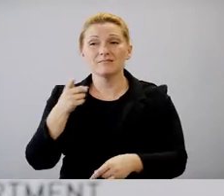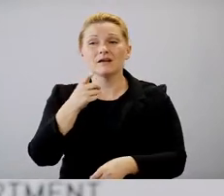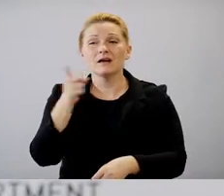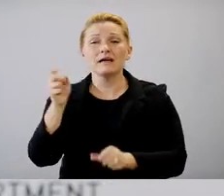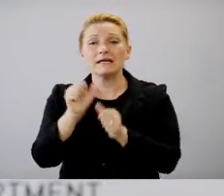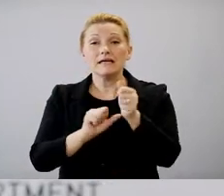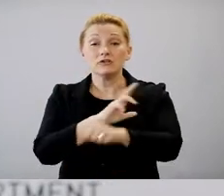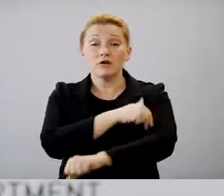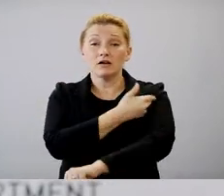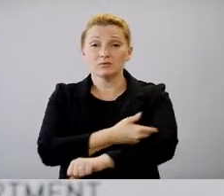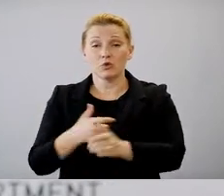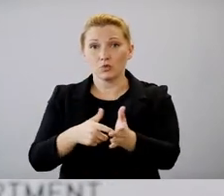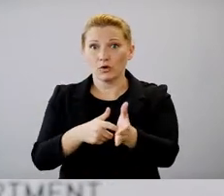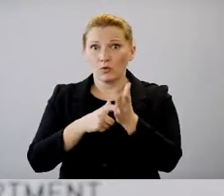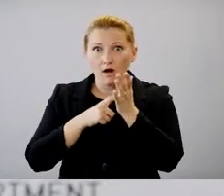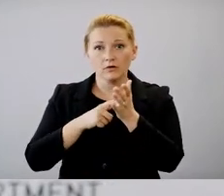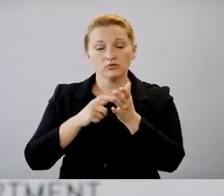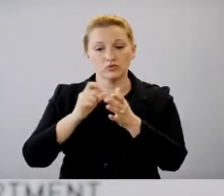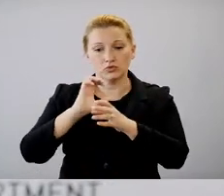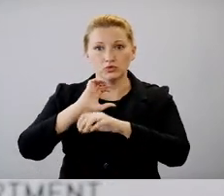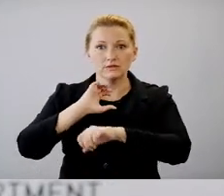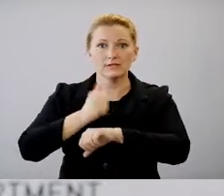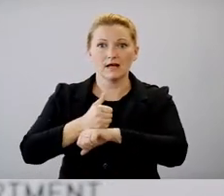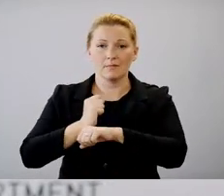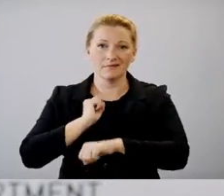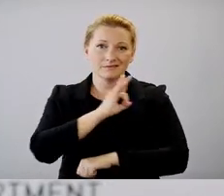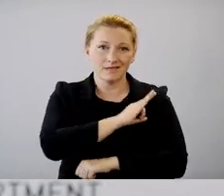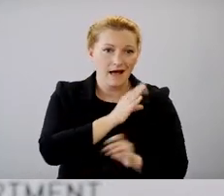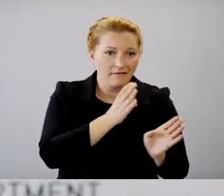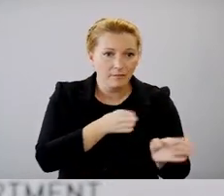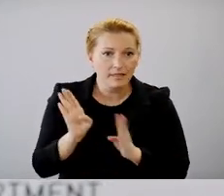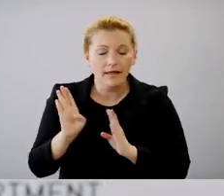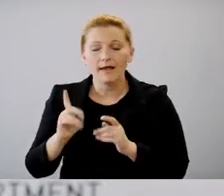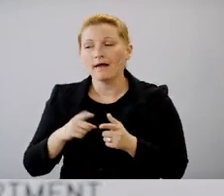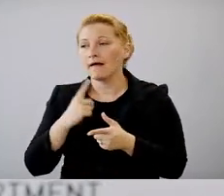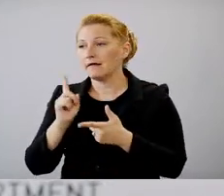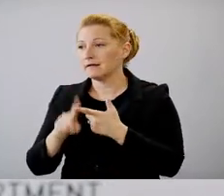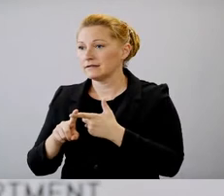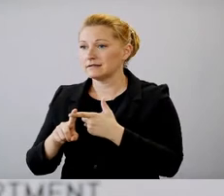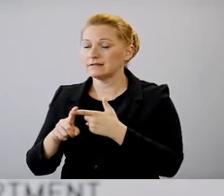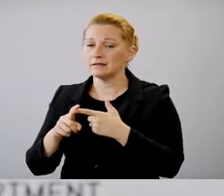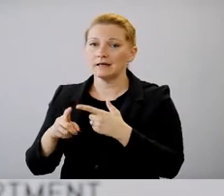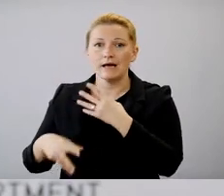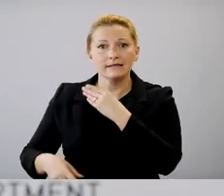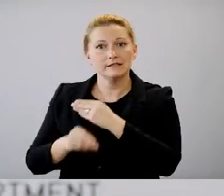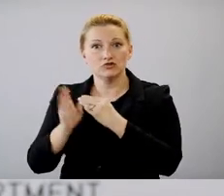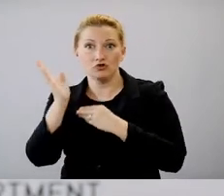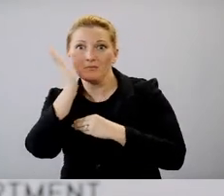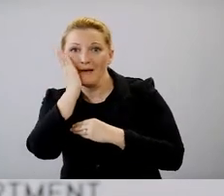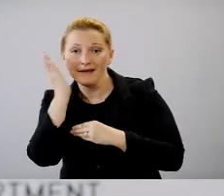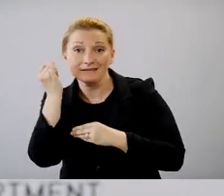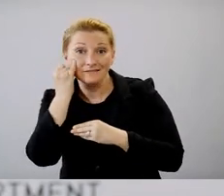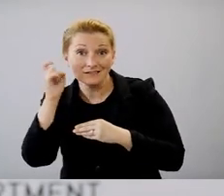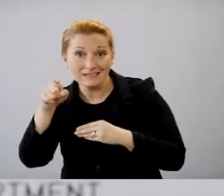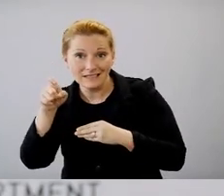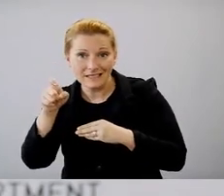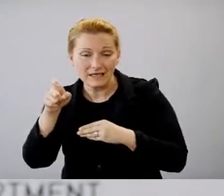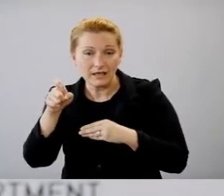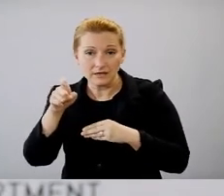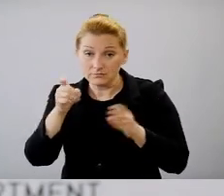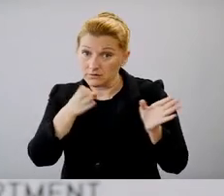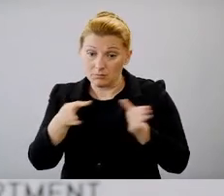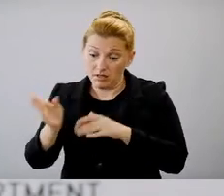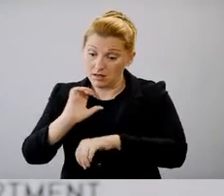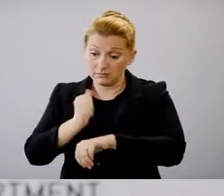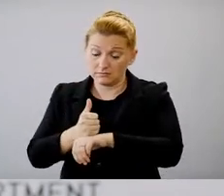a staffing plan. They're required, uh, a while ago to identify those additional surge beds in case they're needed. The Arizona